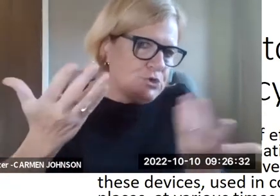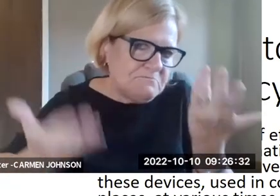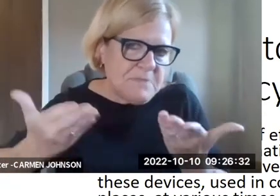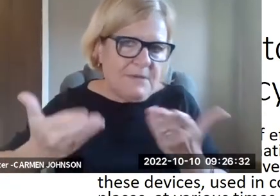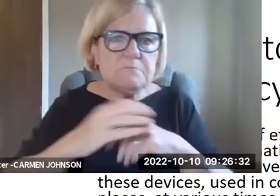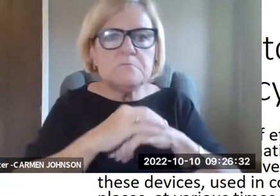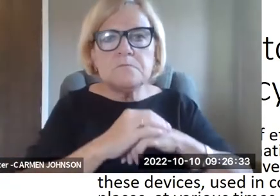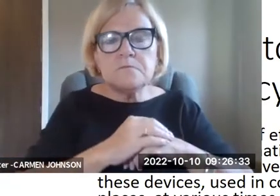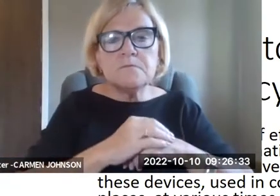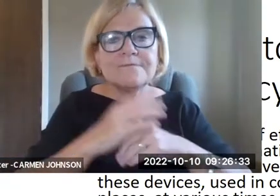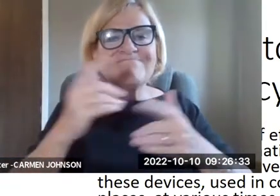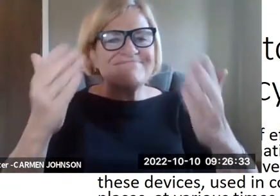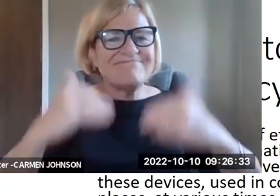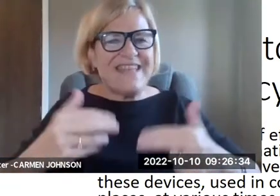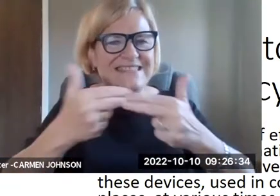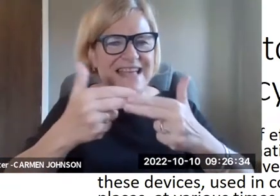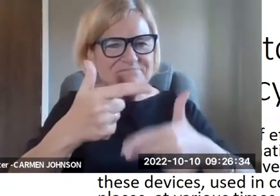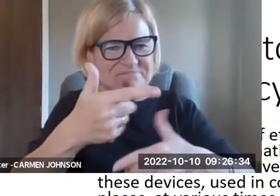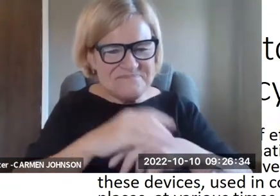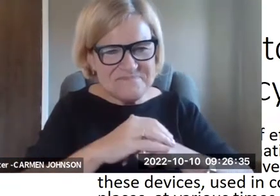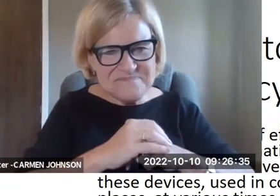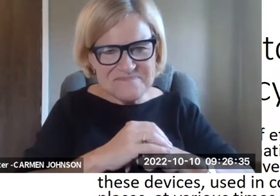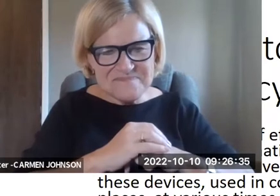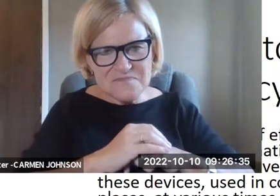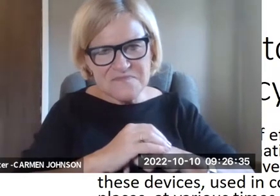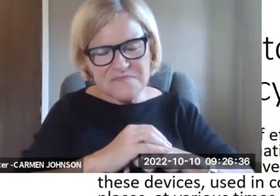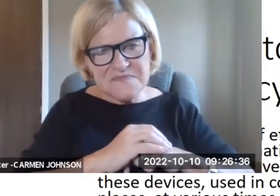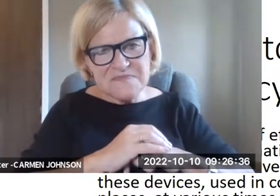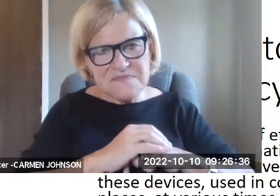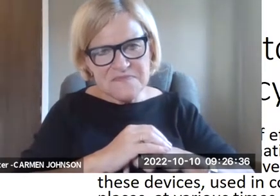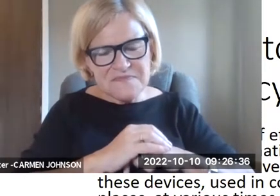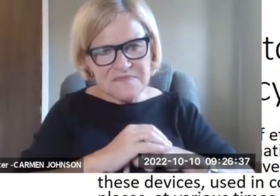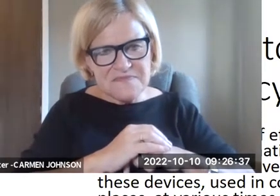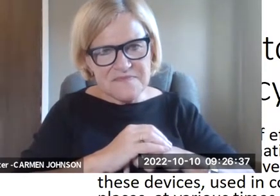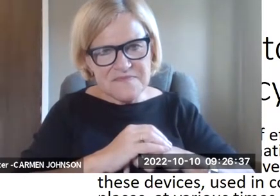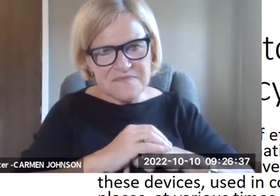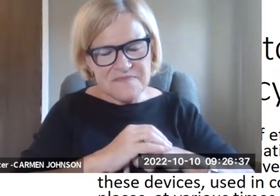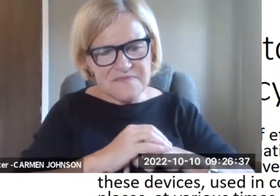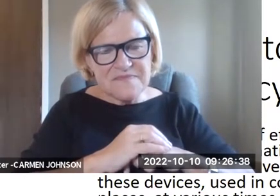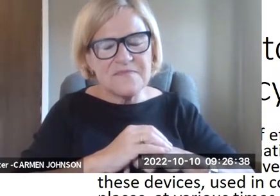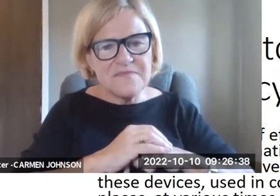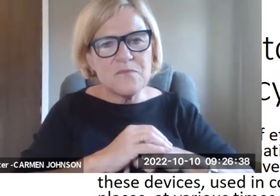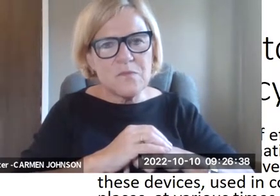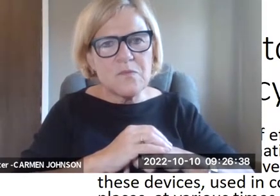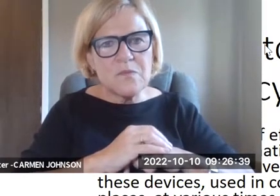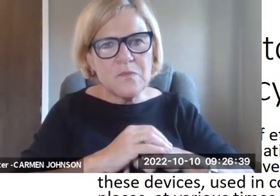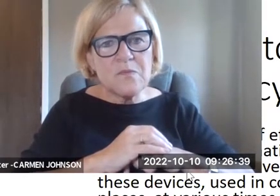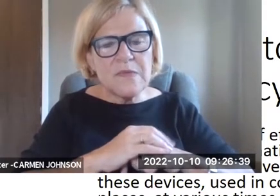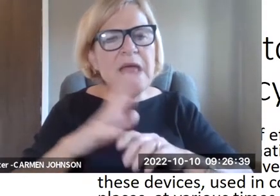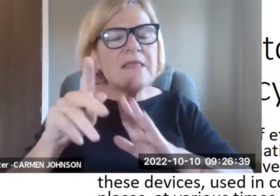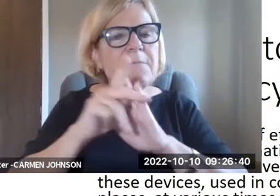now accounting for the fact that there may be developments that work better in the future. Um, could you go to the next slide